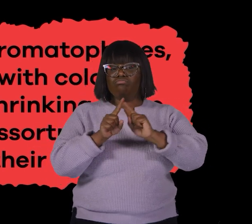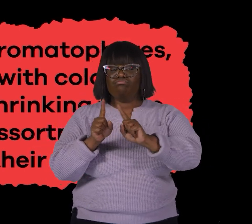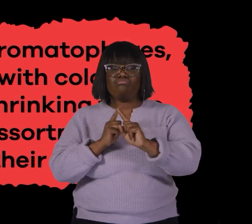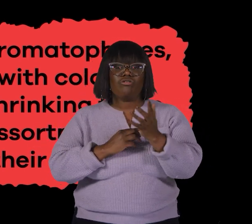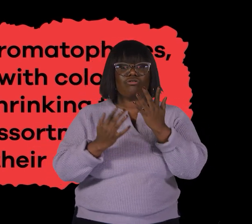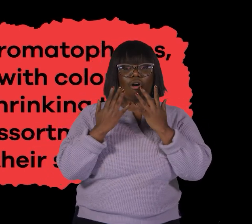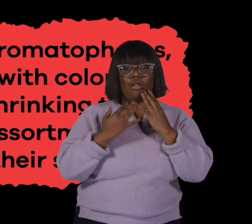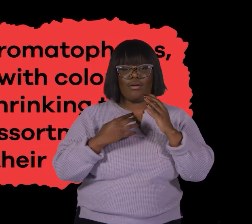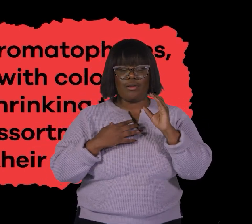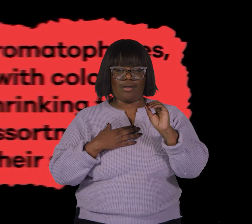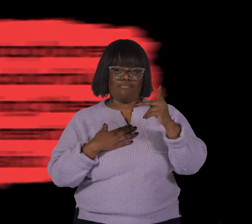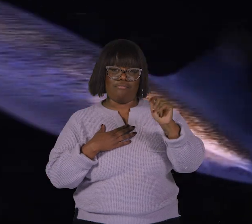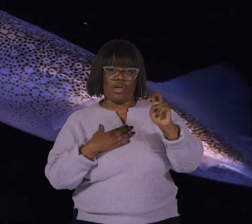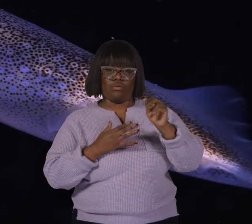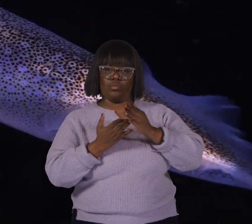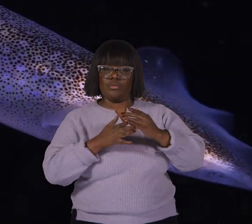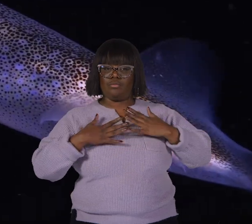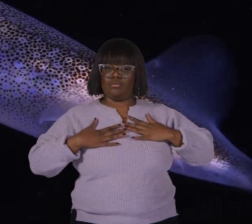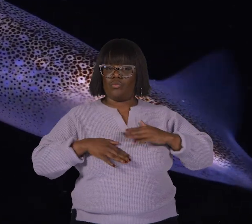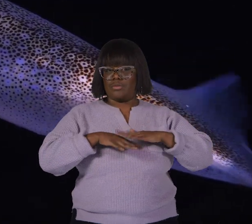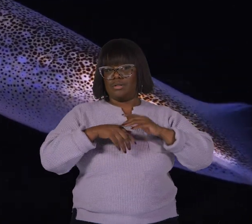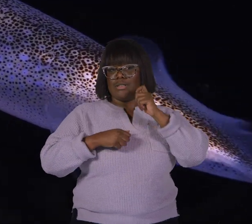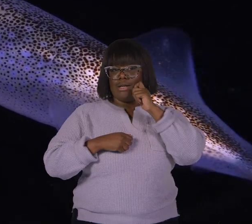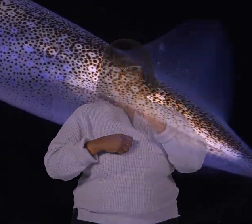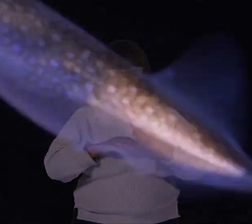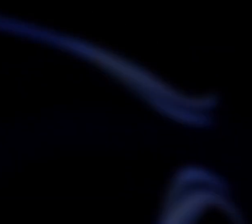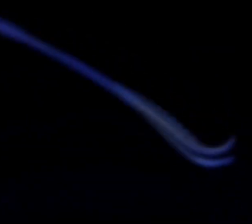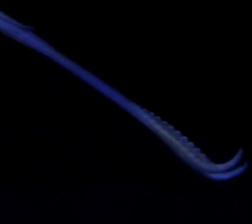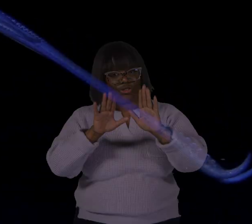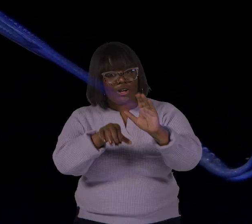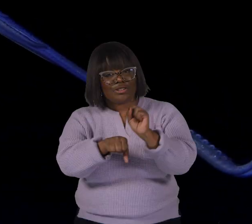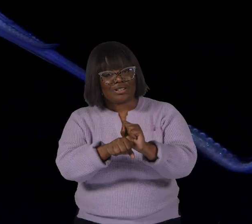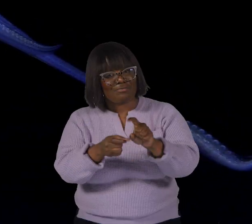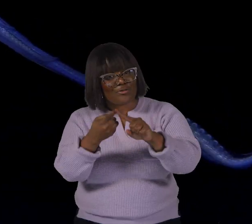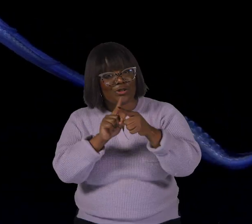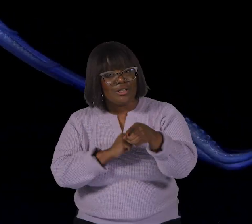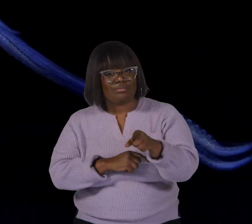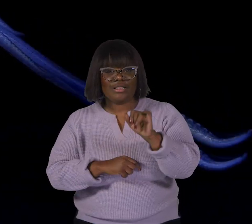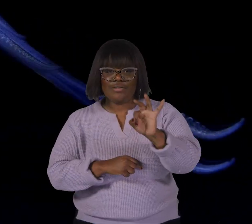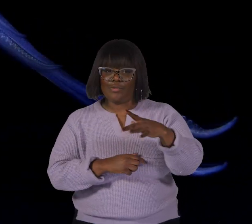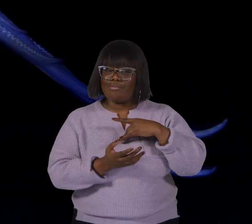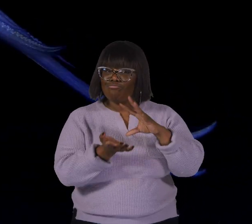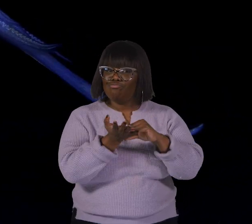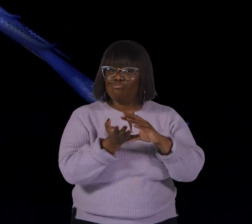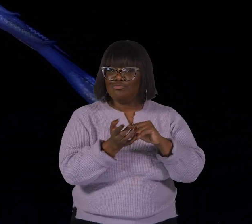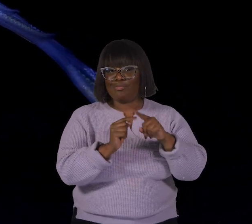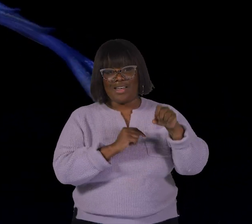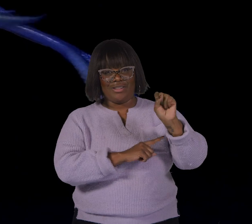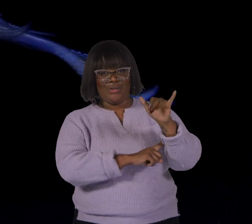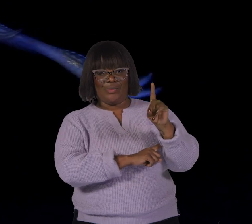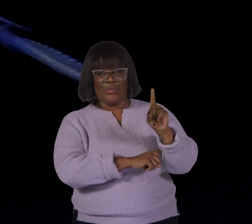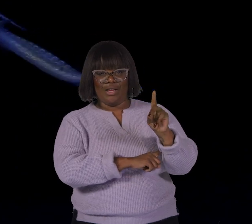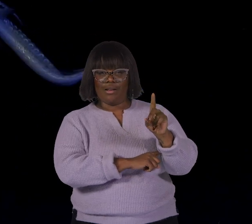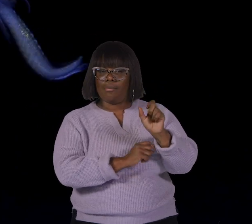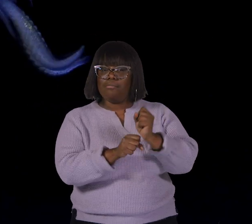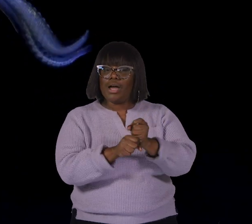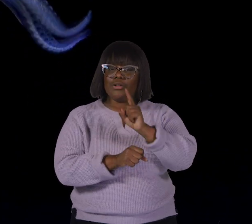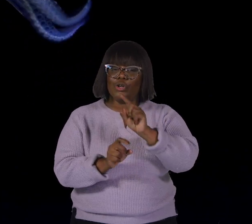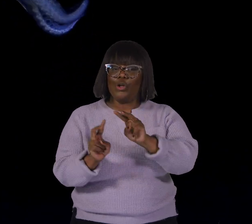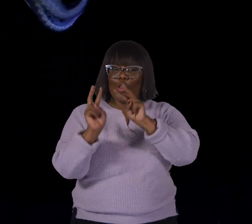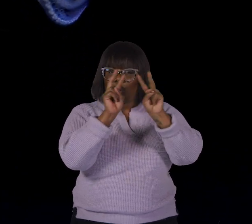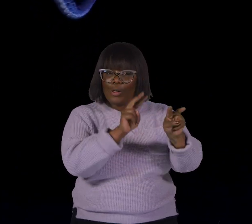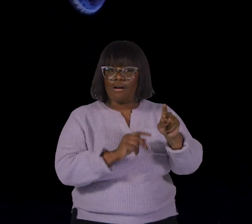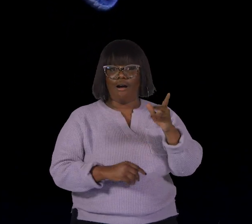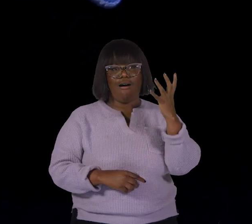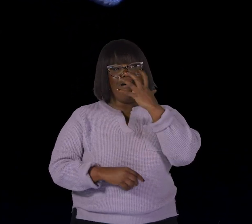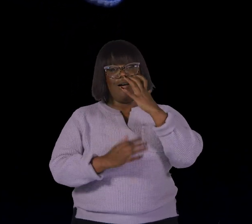and patterns on their skin. Great job, friends! If you liked learning about squid, make sure you check out even more